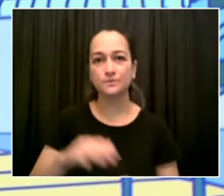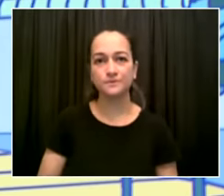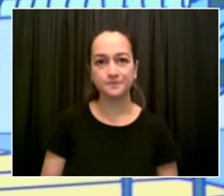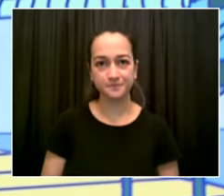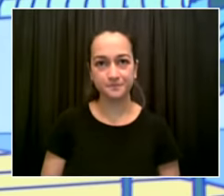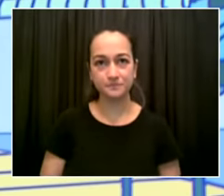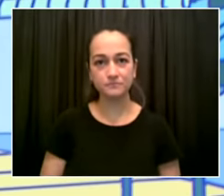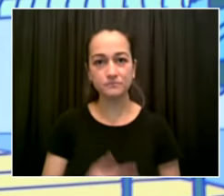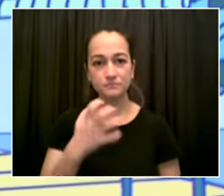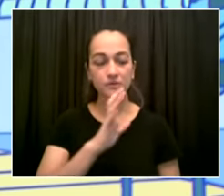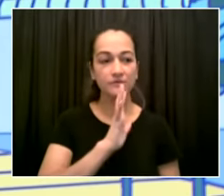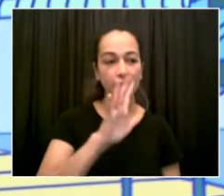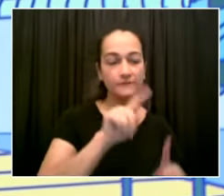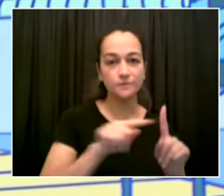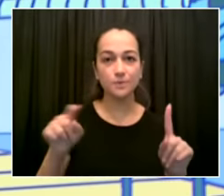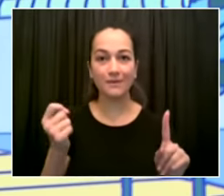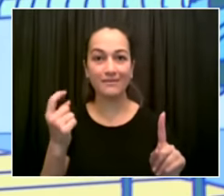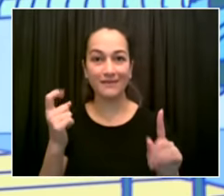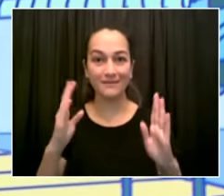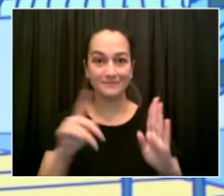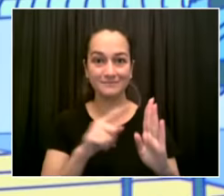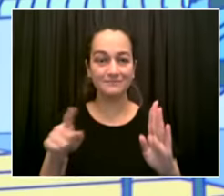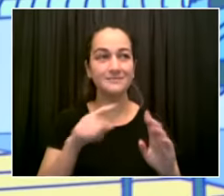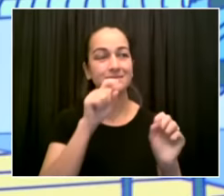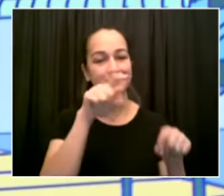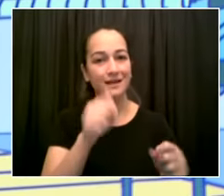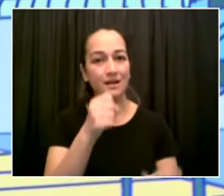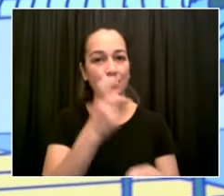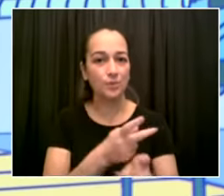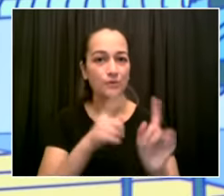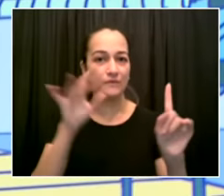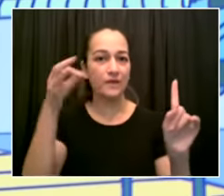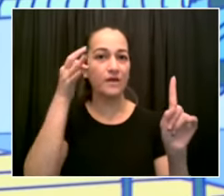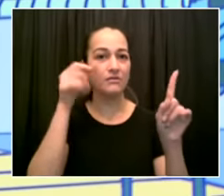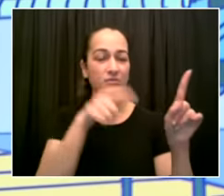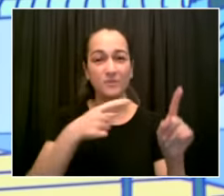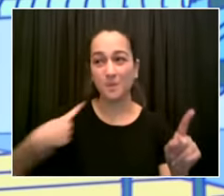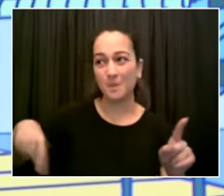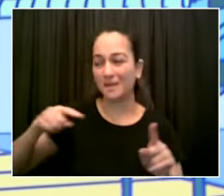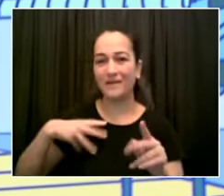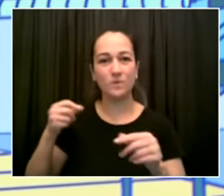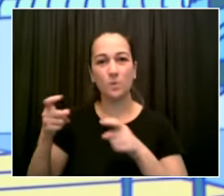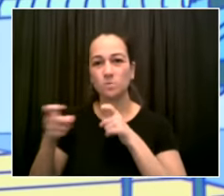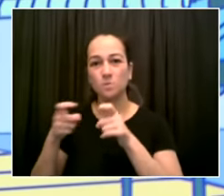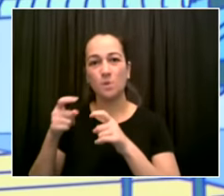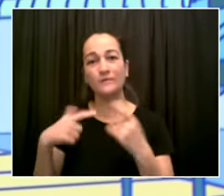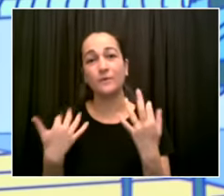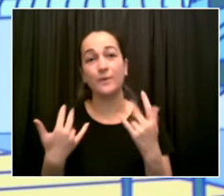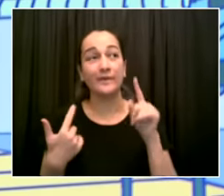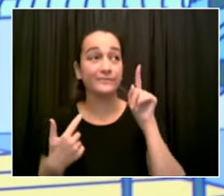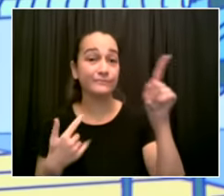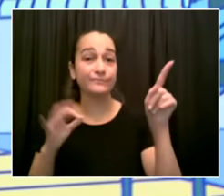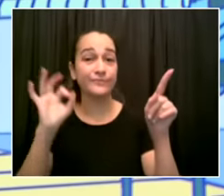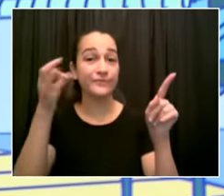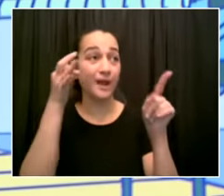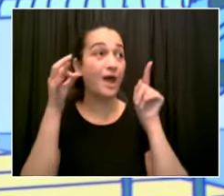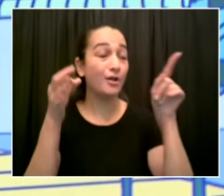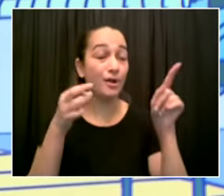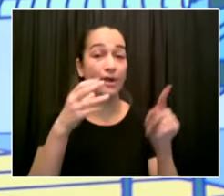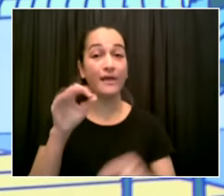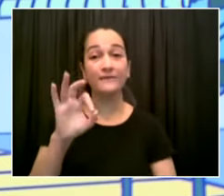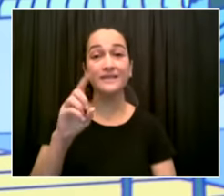to reach those youngest kids now thank god we know covid has had much less impact on younger people than older people